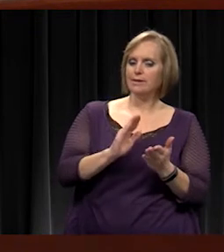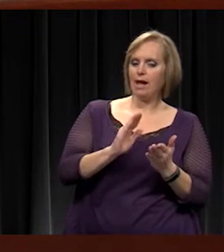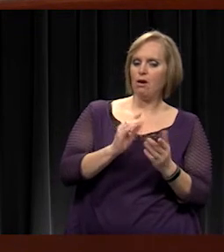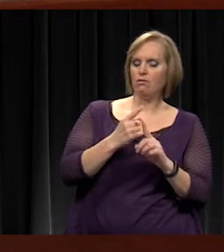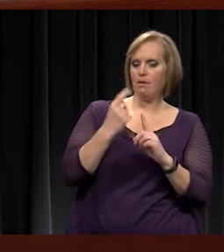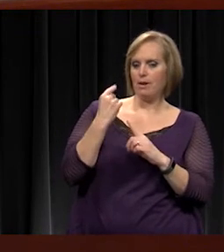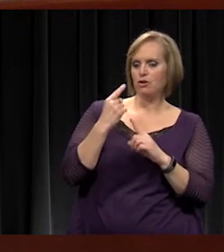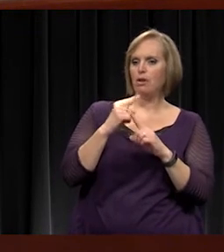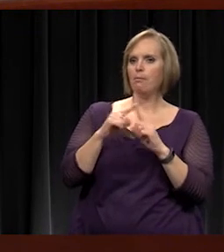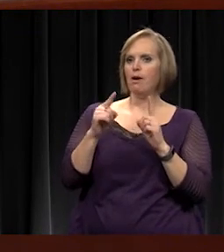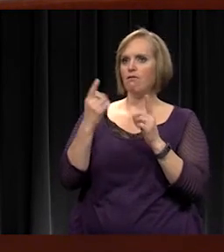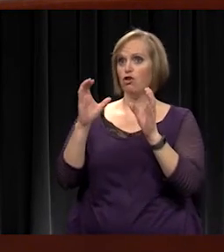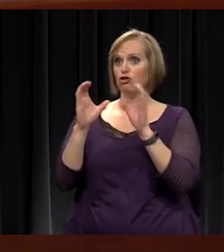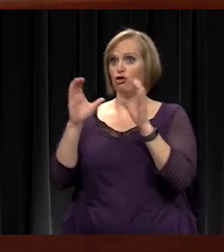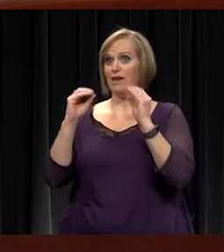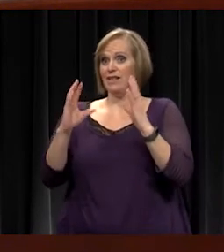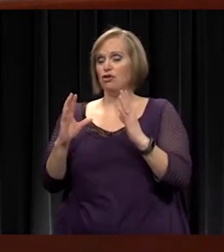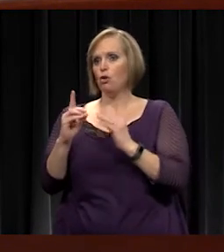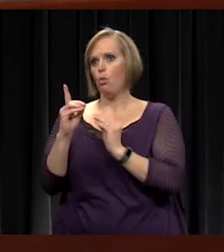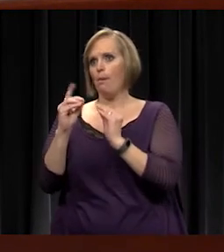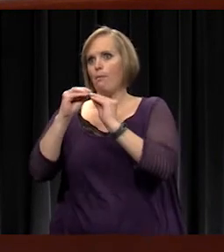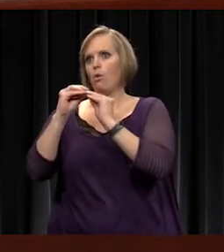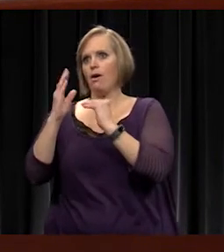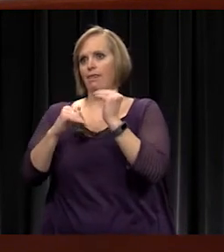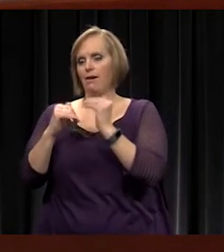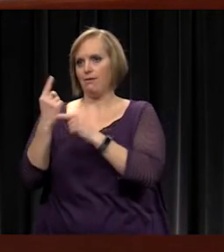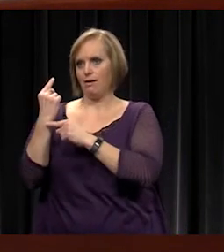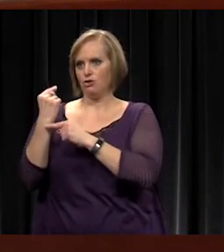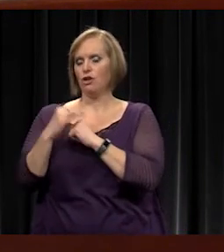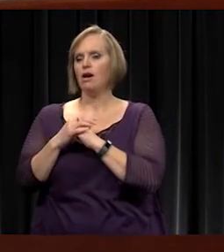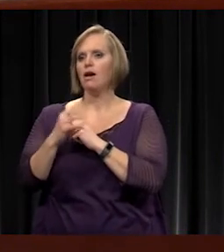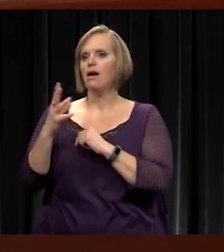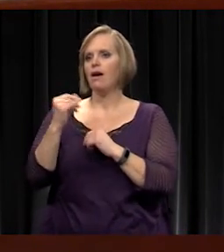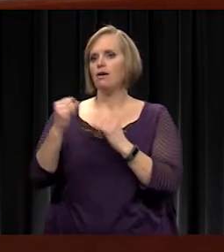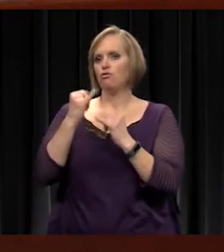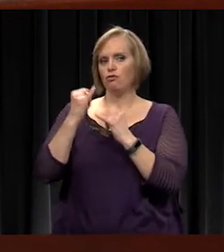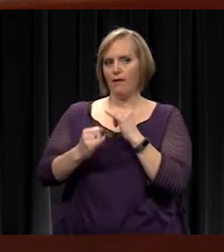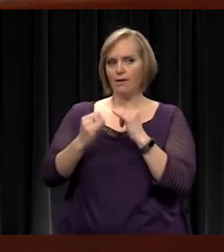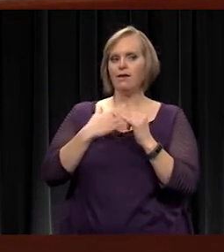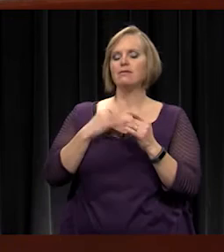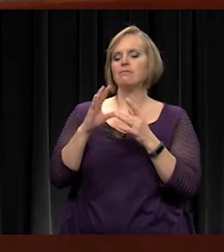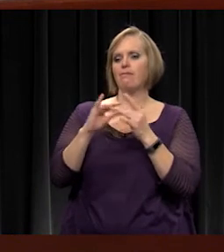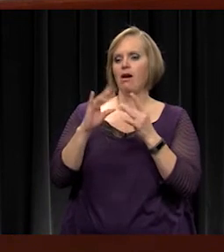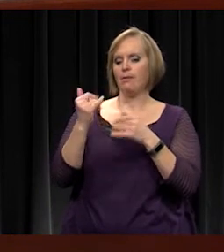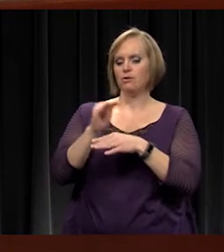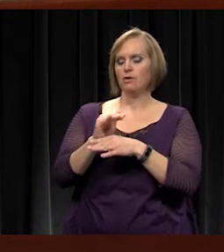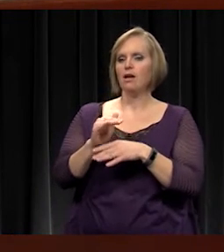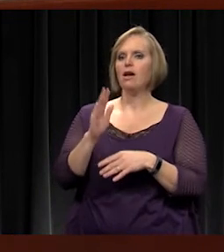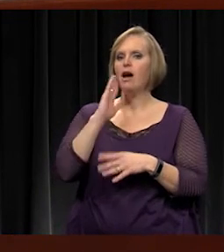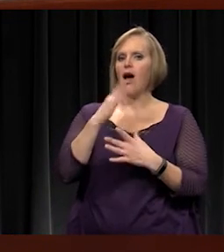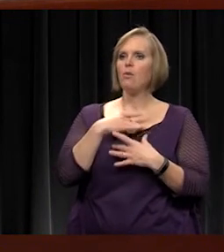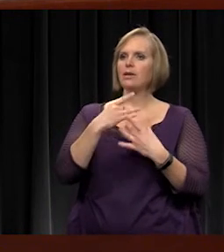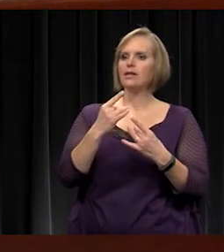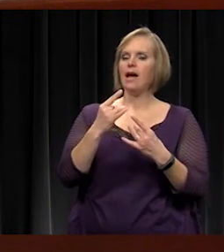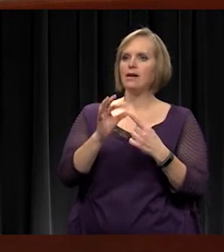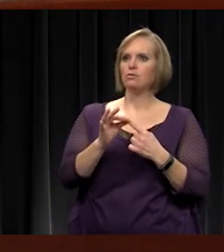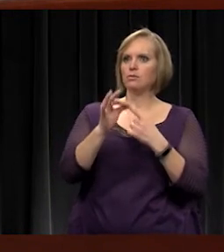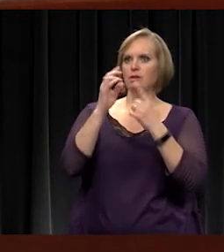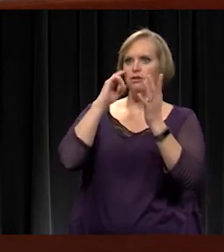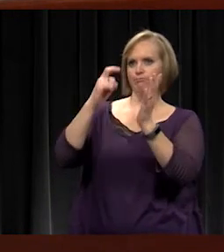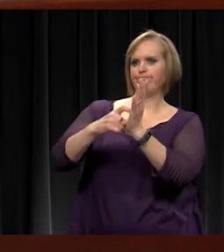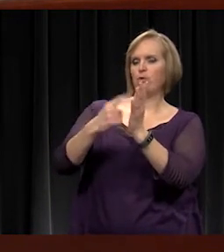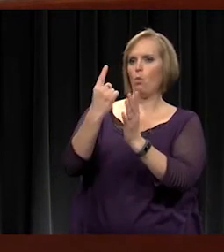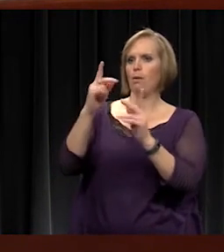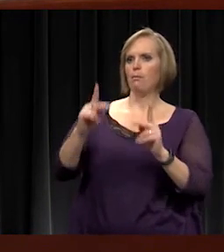one more than last year. And then to finalize my comments tonight, I'd like to give a special recognition to one